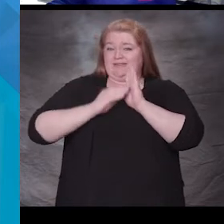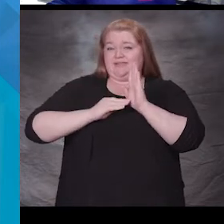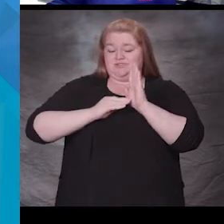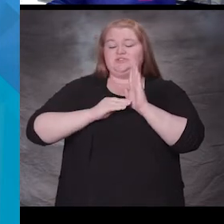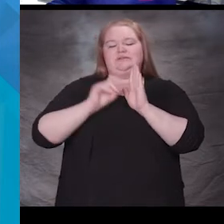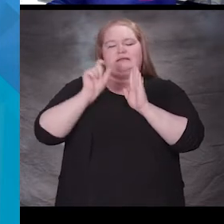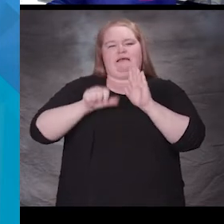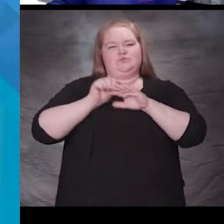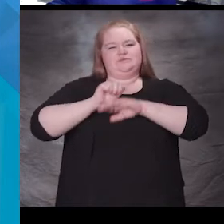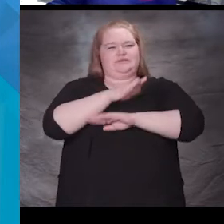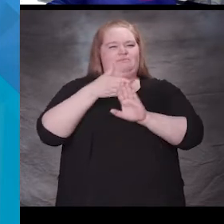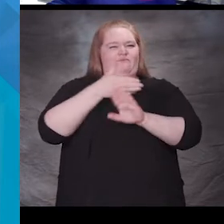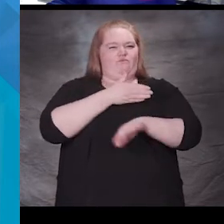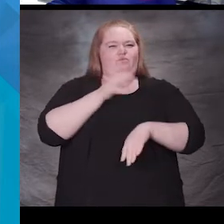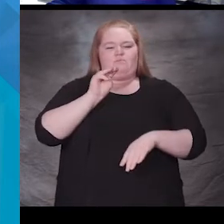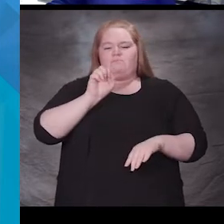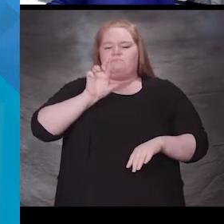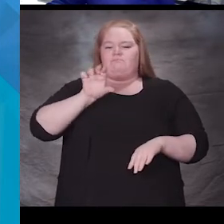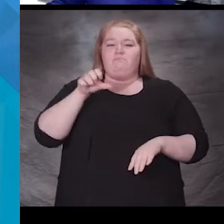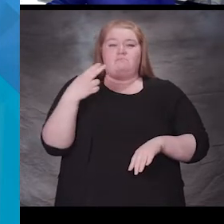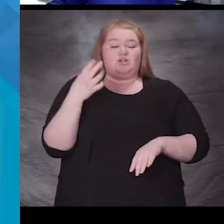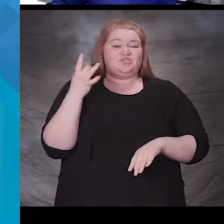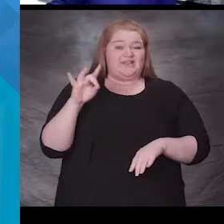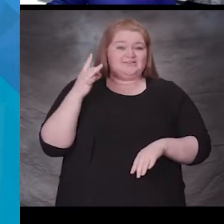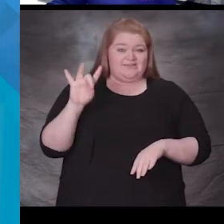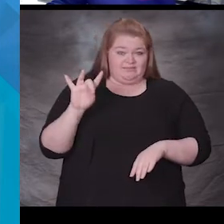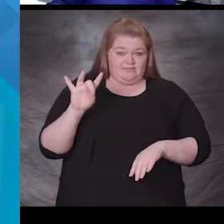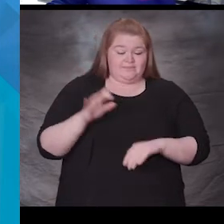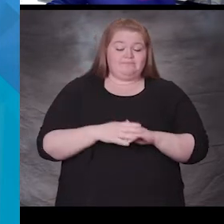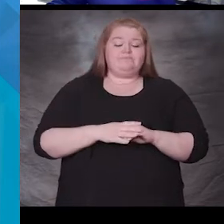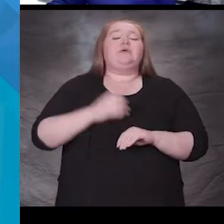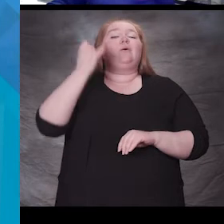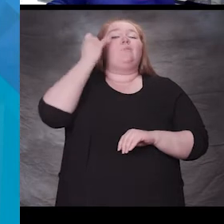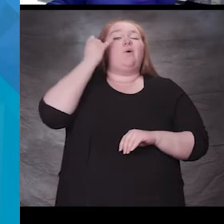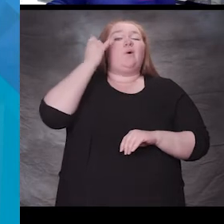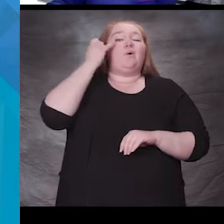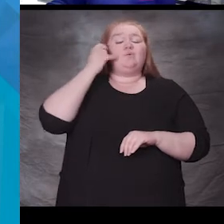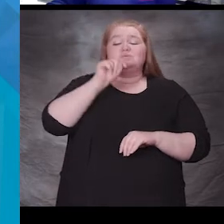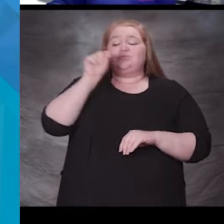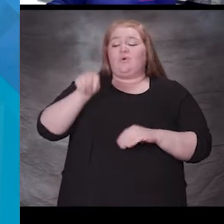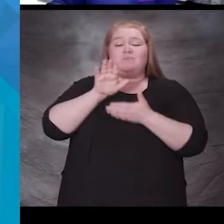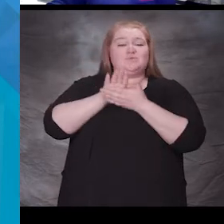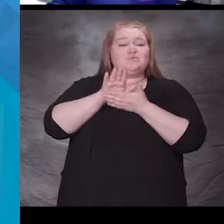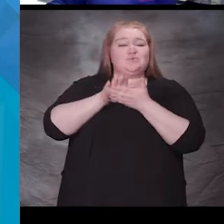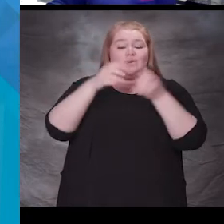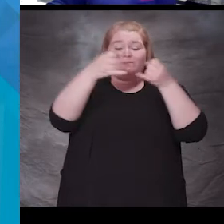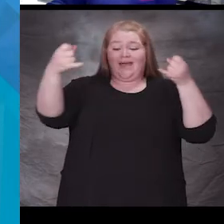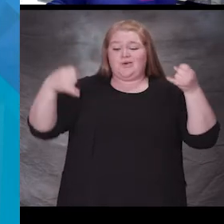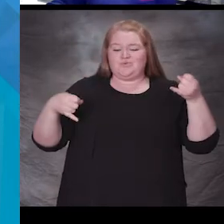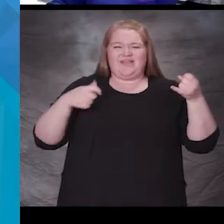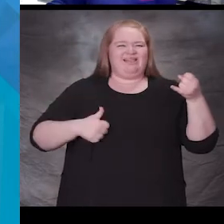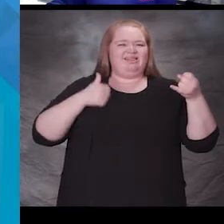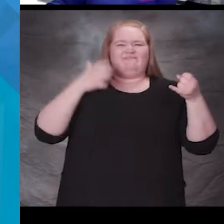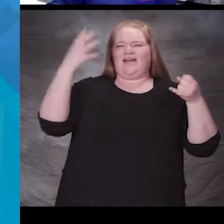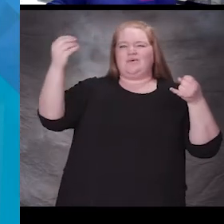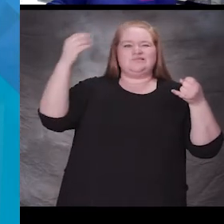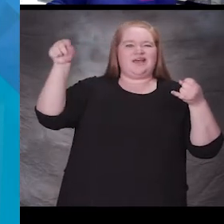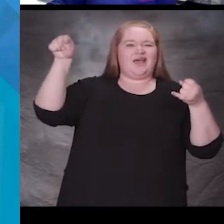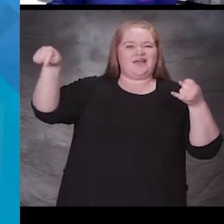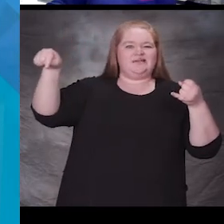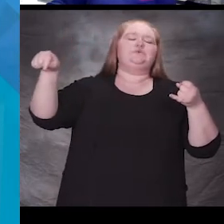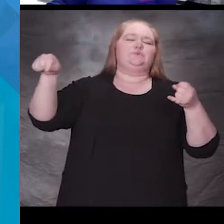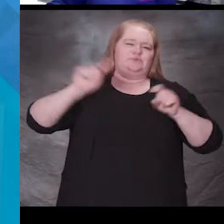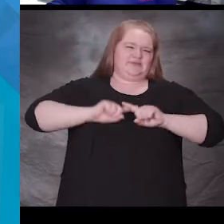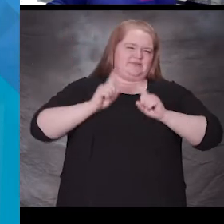into the school. Students living outside of TPS boundaries have a different process though. That's a different application